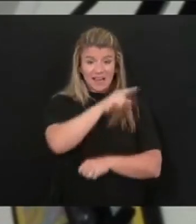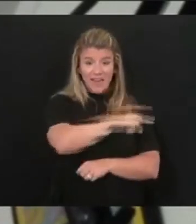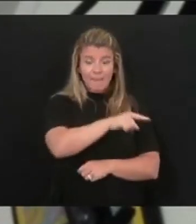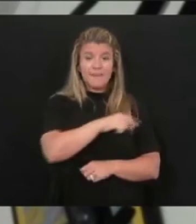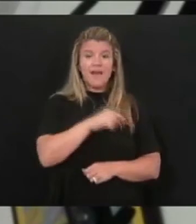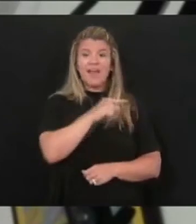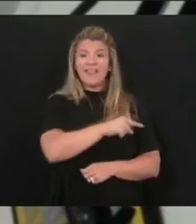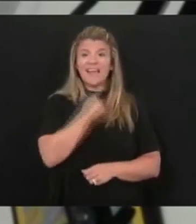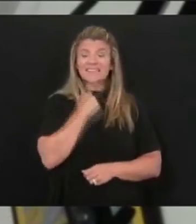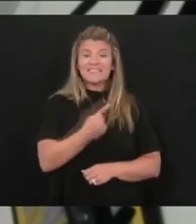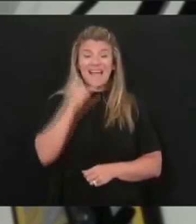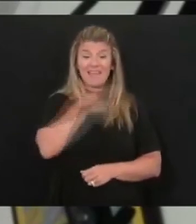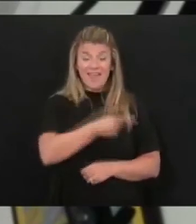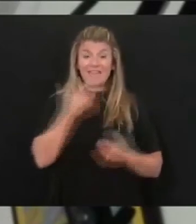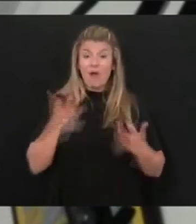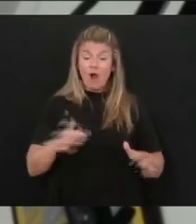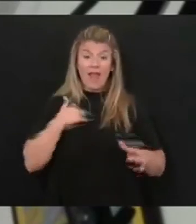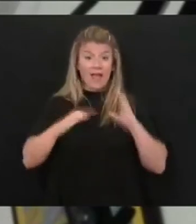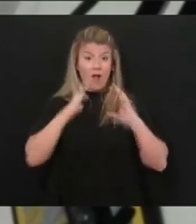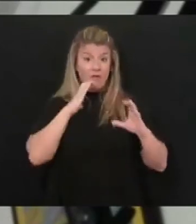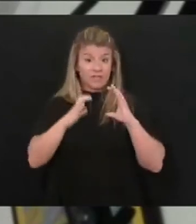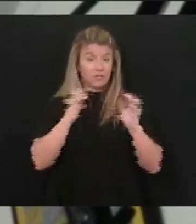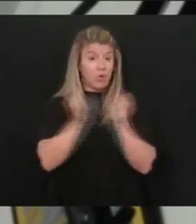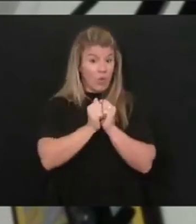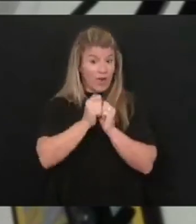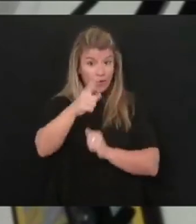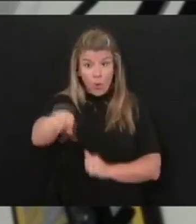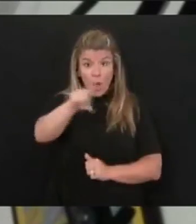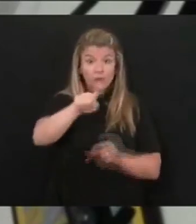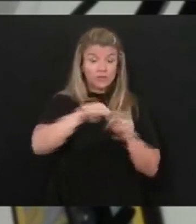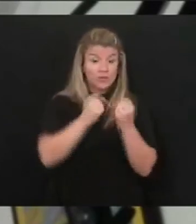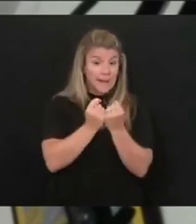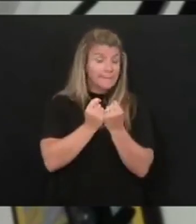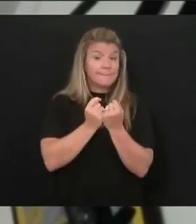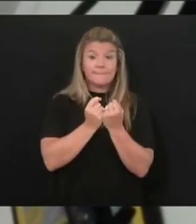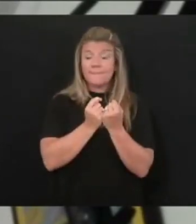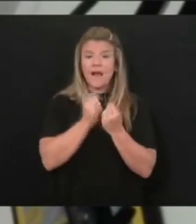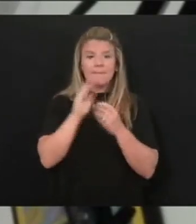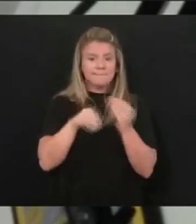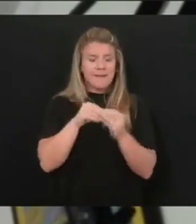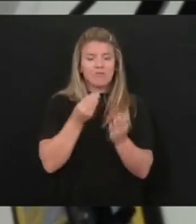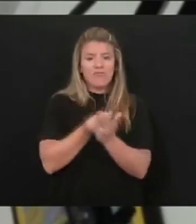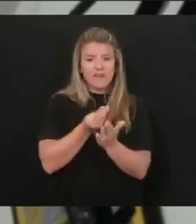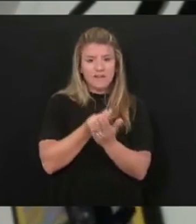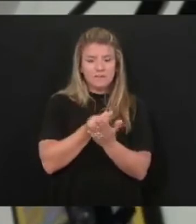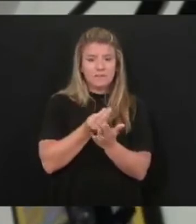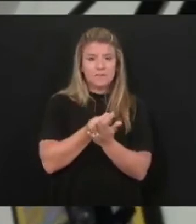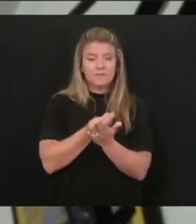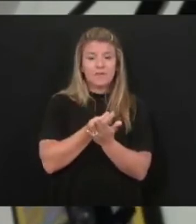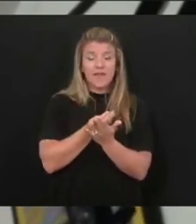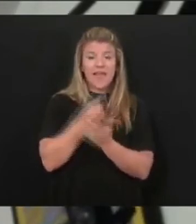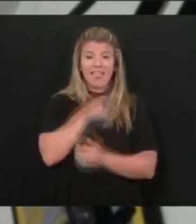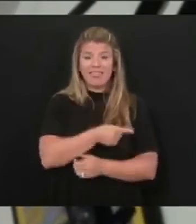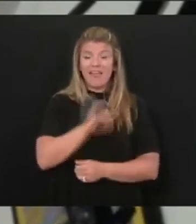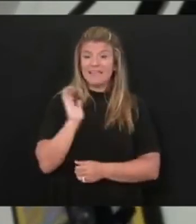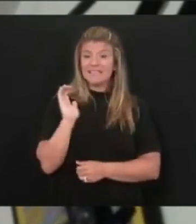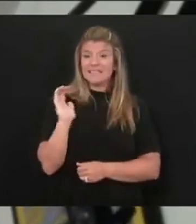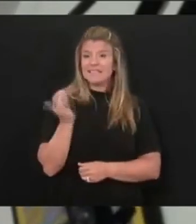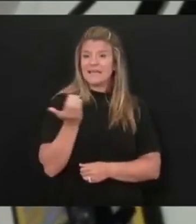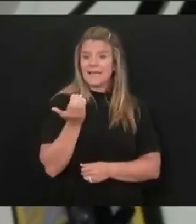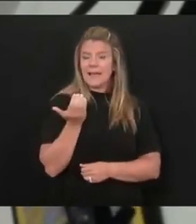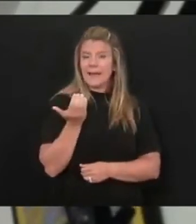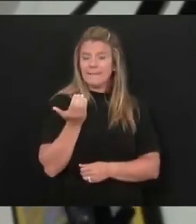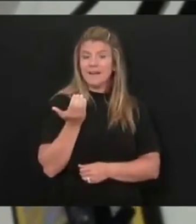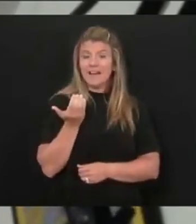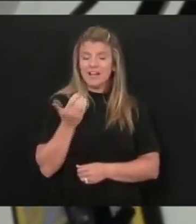conversations with you all throughout all of this in regards to the funding, and they seem to point to a lot of the